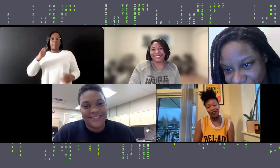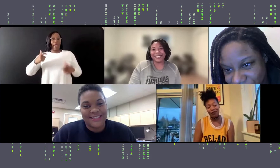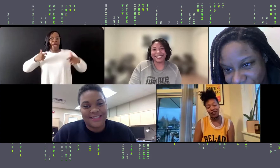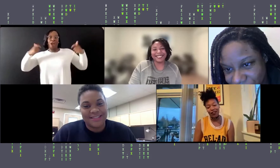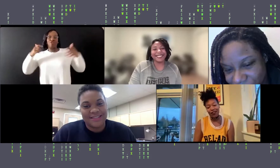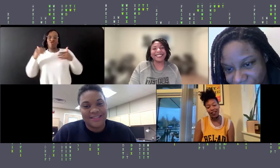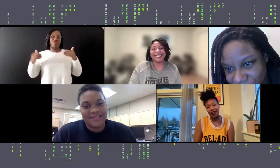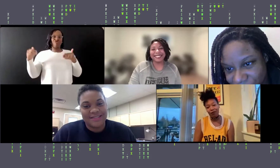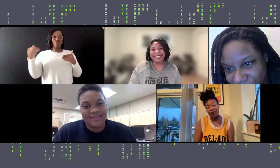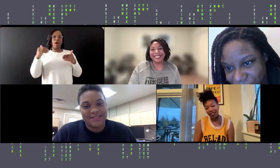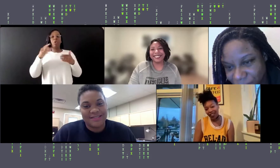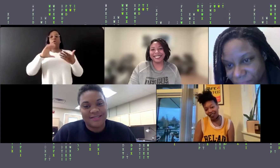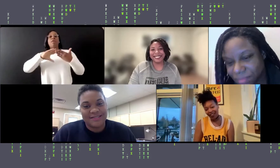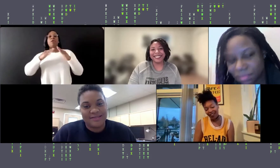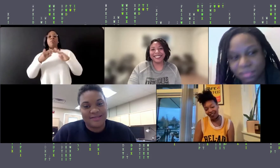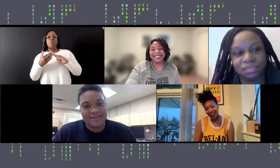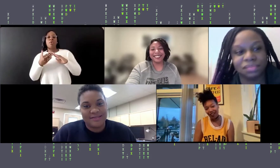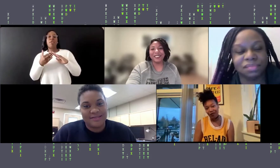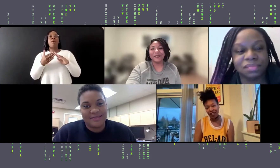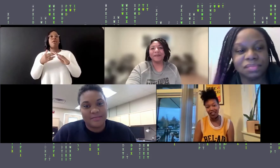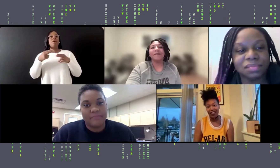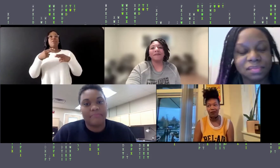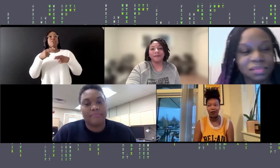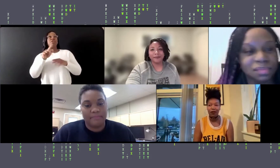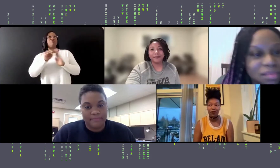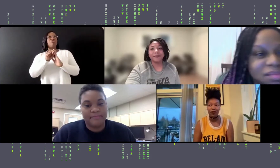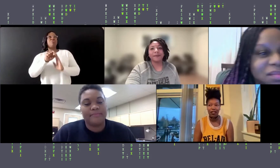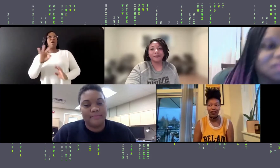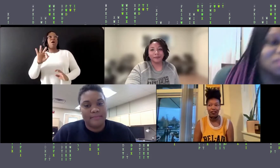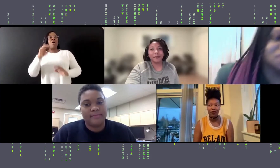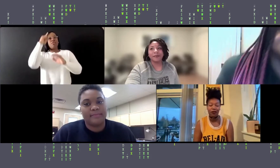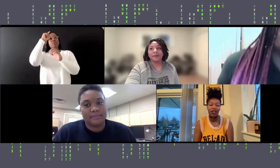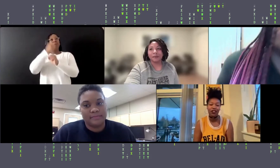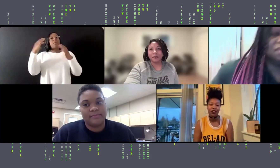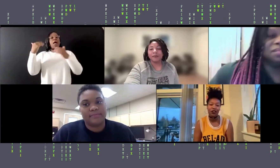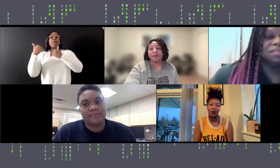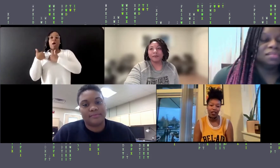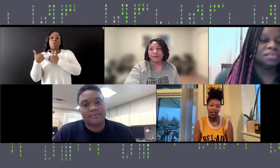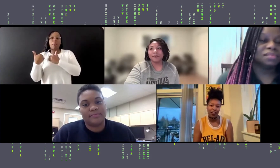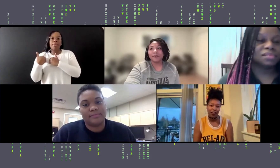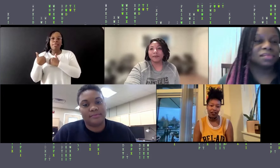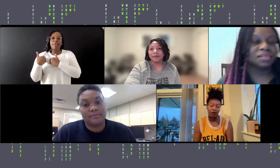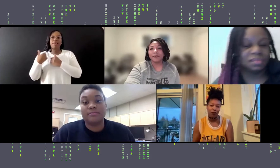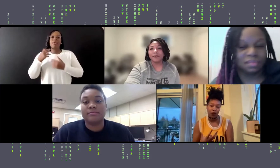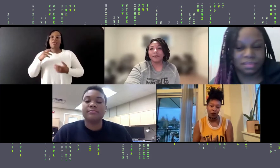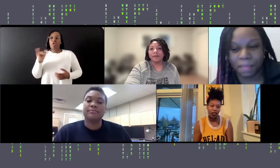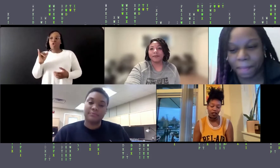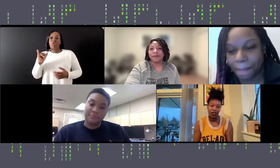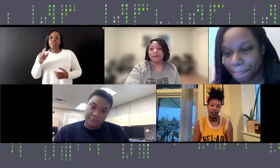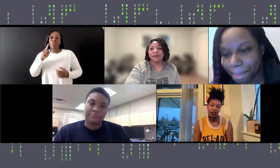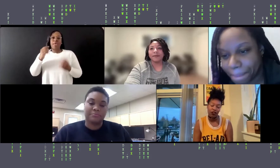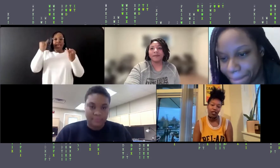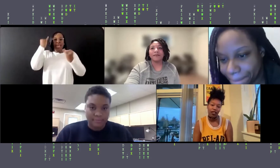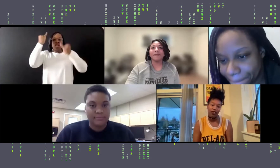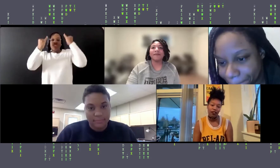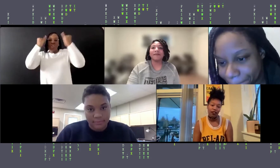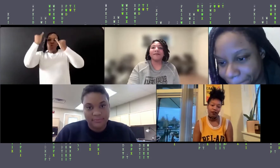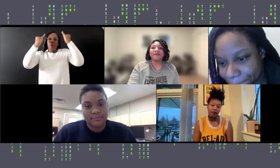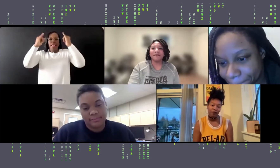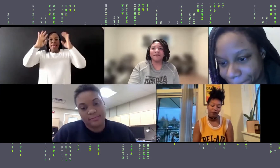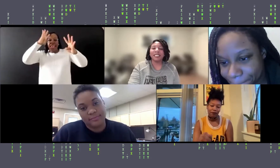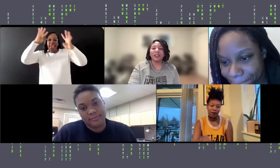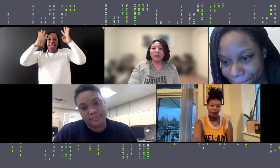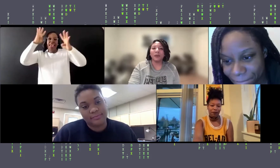in terms of accountability. And I think about community in terms of ingenuity and moving within that ingenuity.